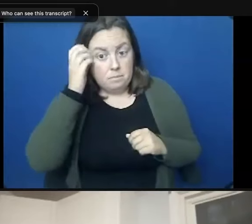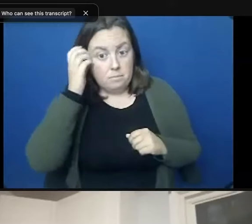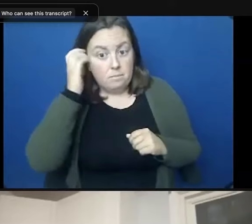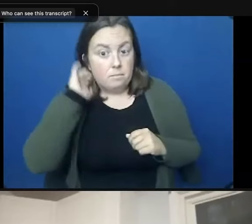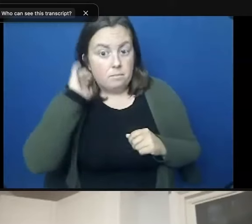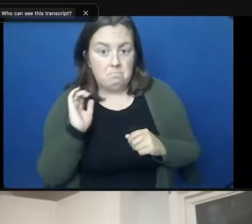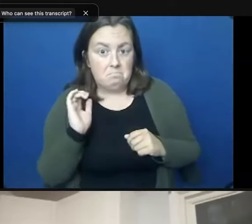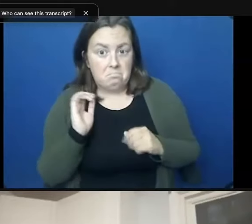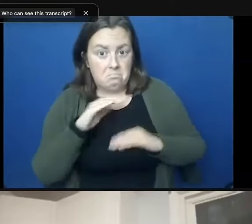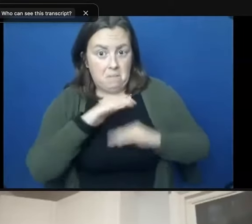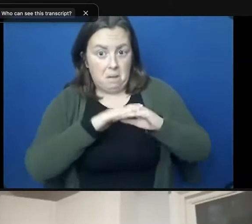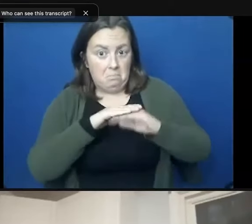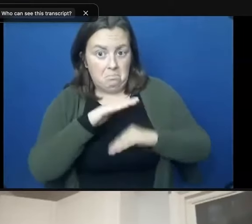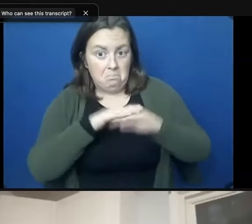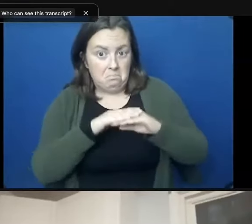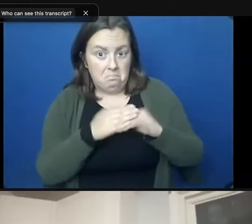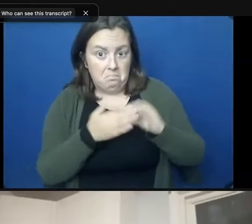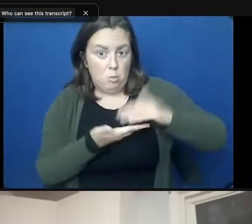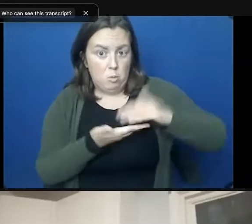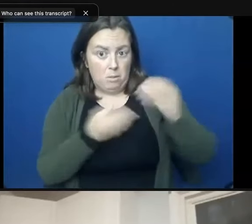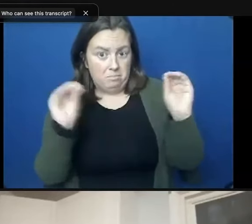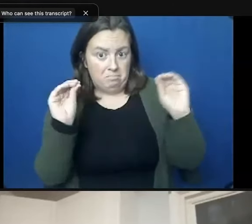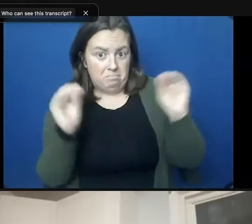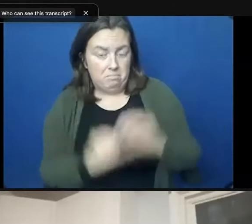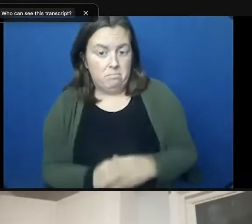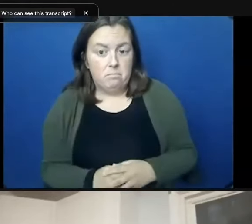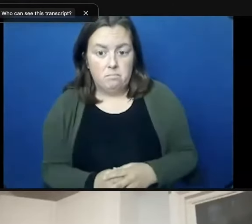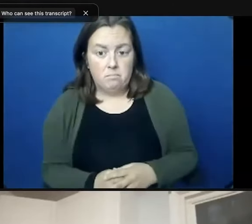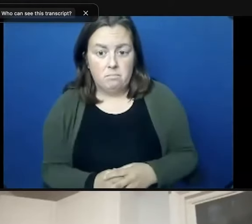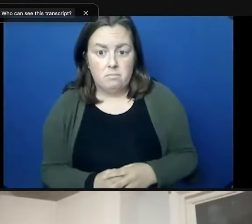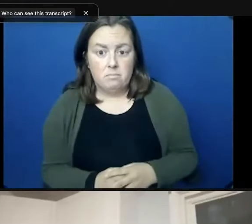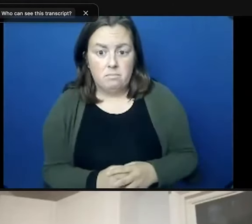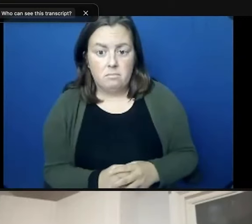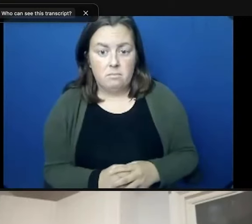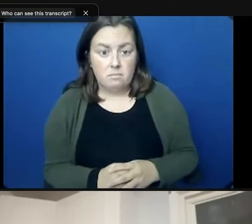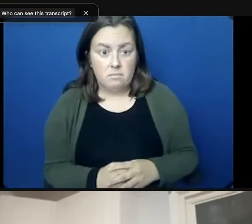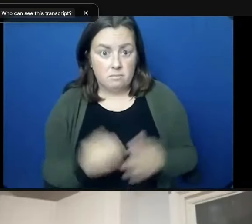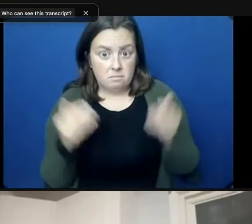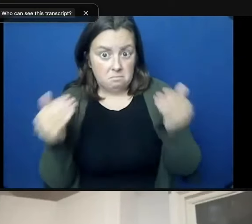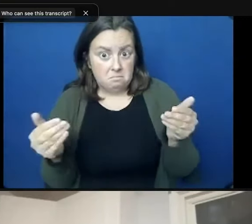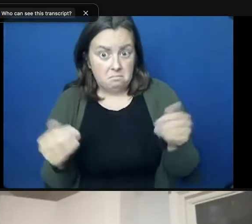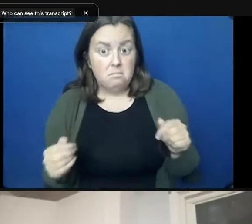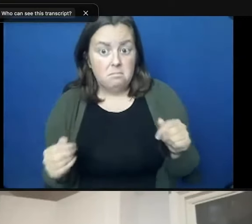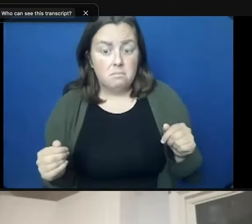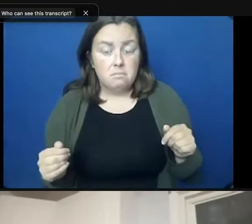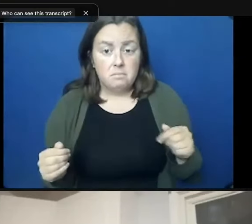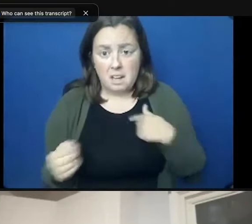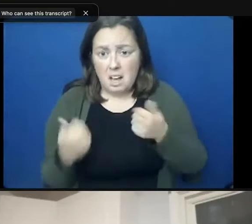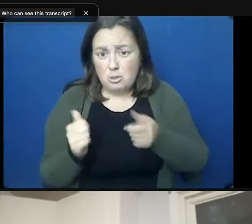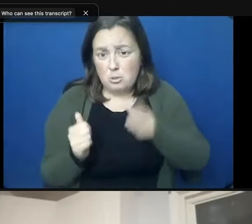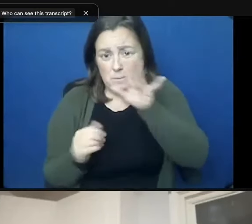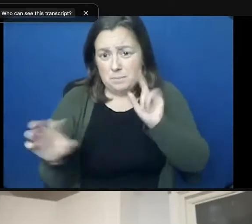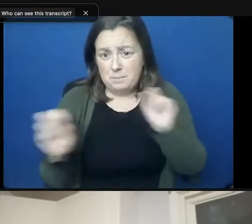Yeah. No, we don't have that on Chromebooks, but- You're going to turn it. Is it okay? I can just, I'll turn it up louder.